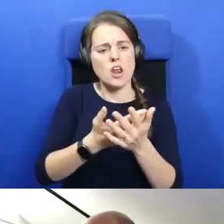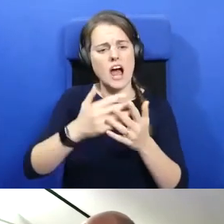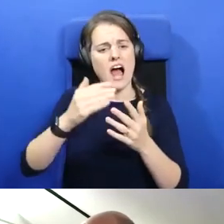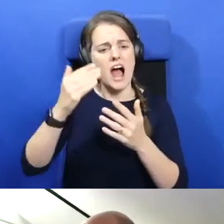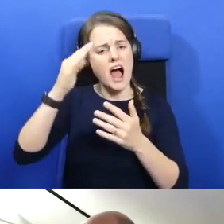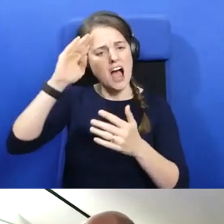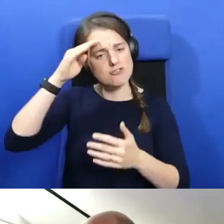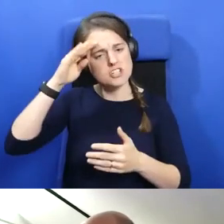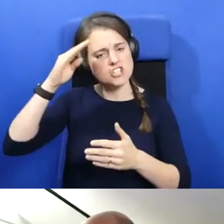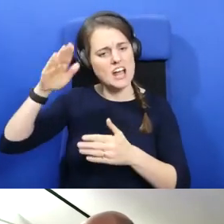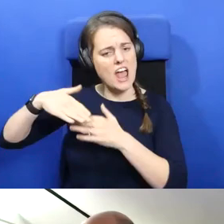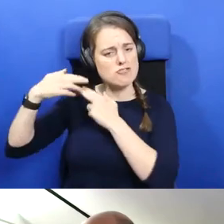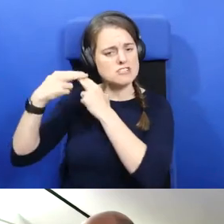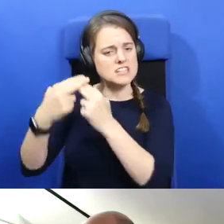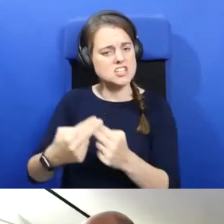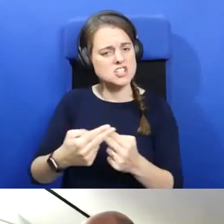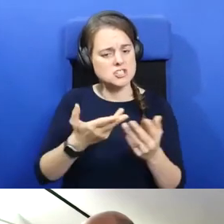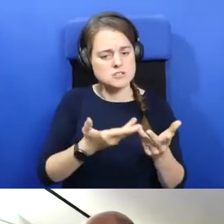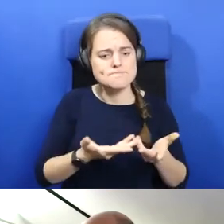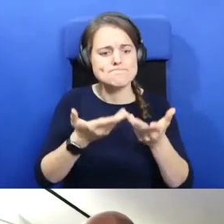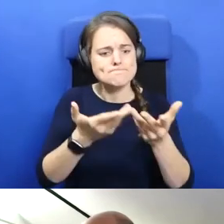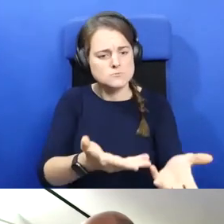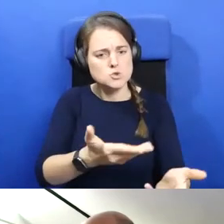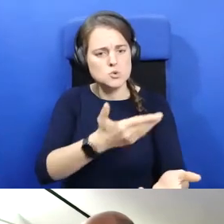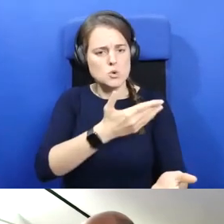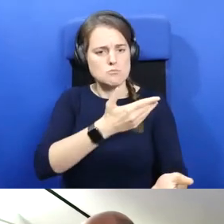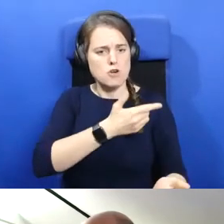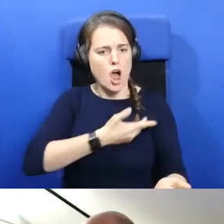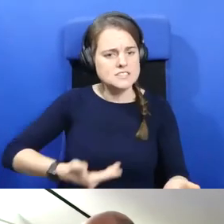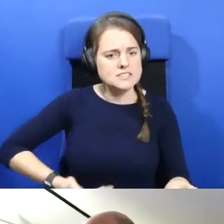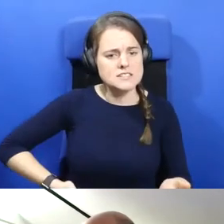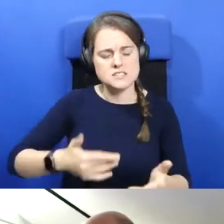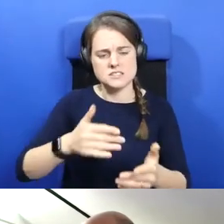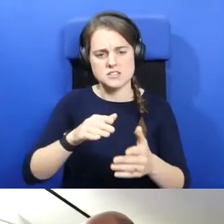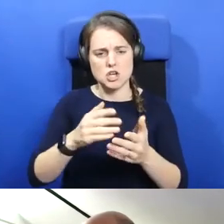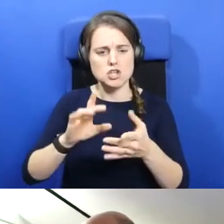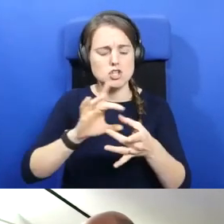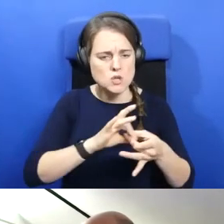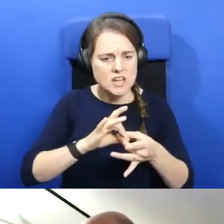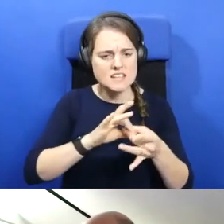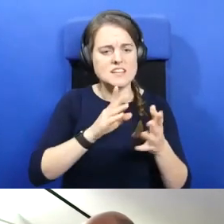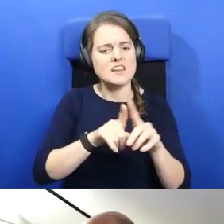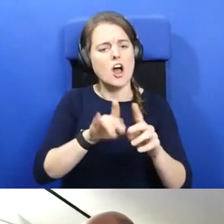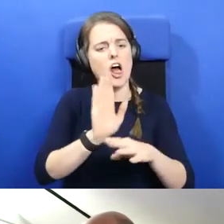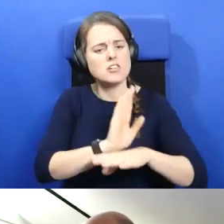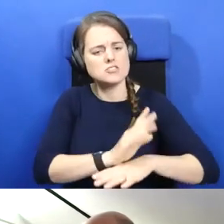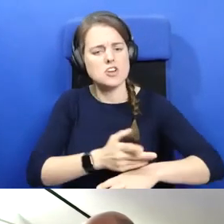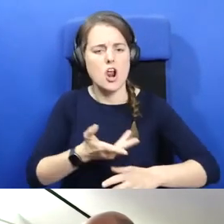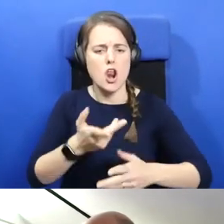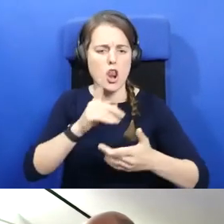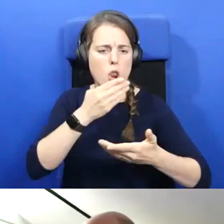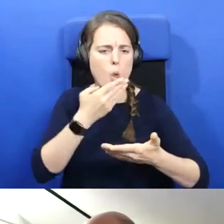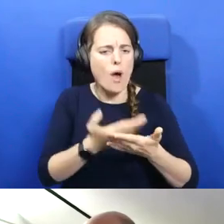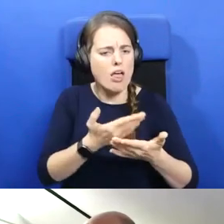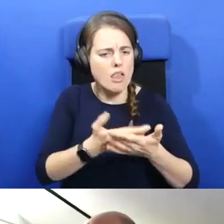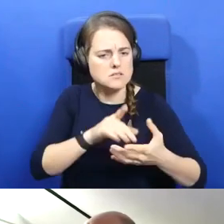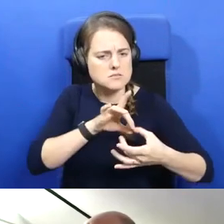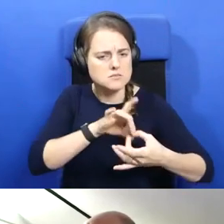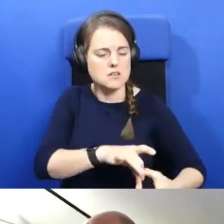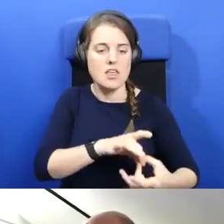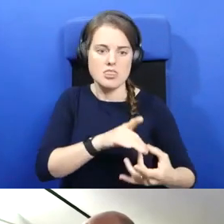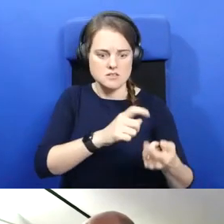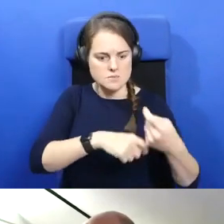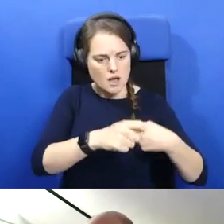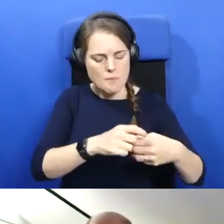Protestants, Unionists and Ulster Loyalists in a way that has made it a very real part